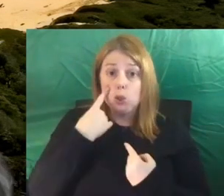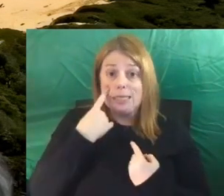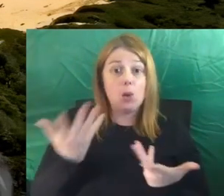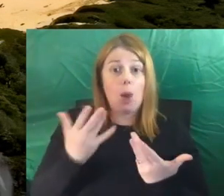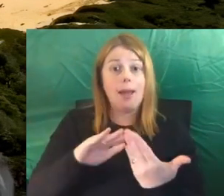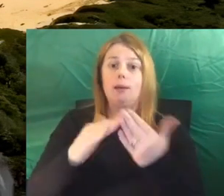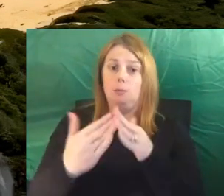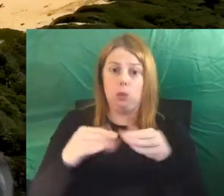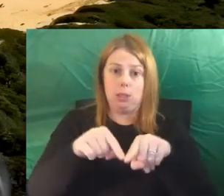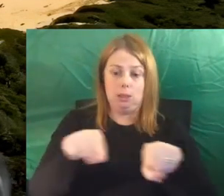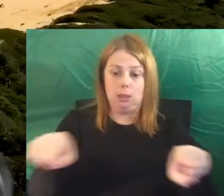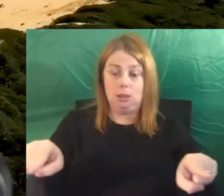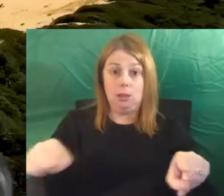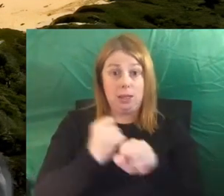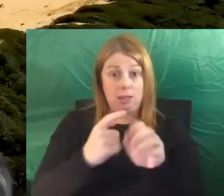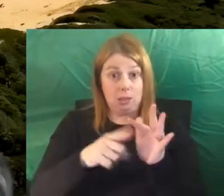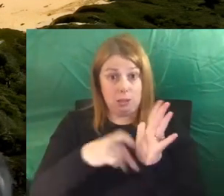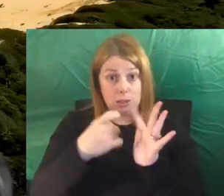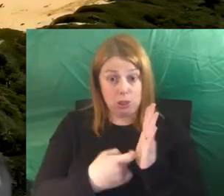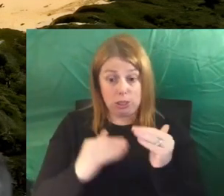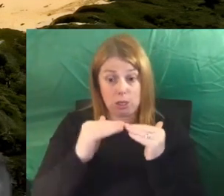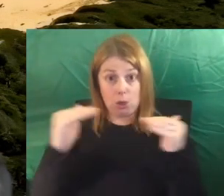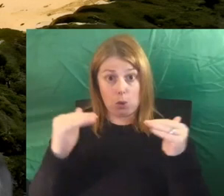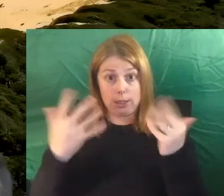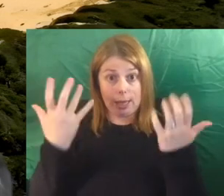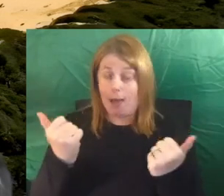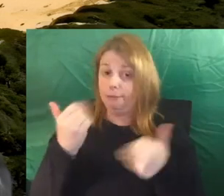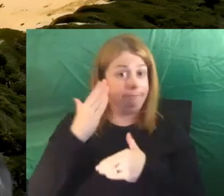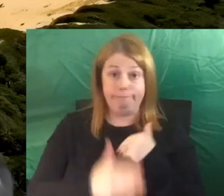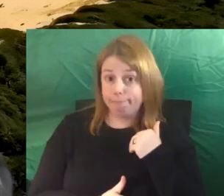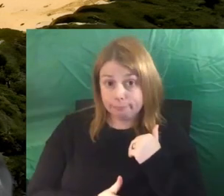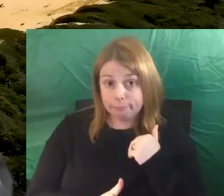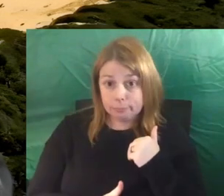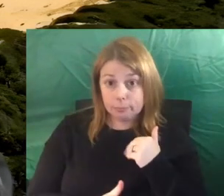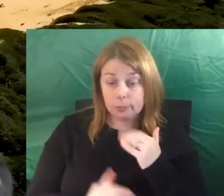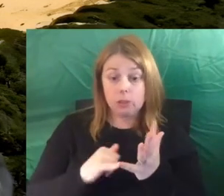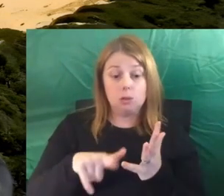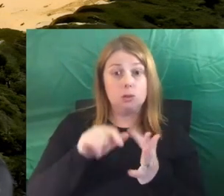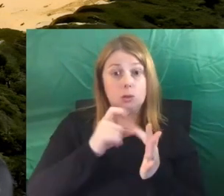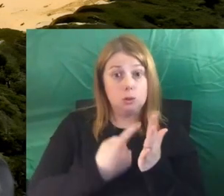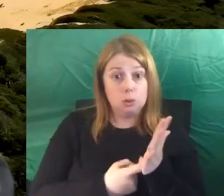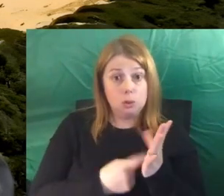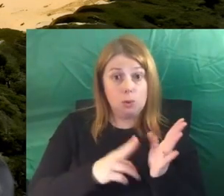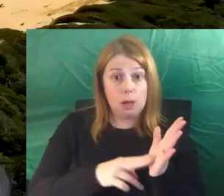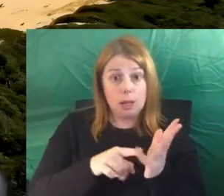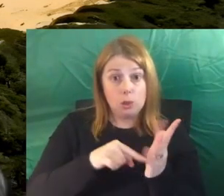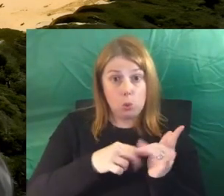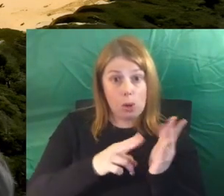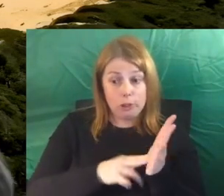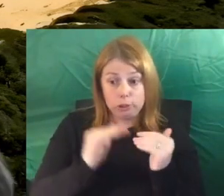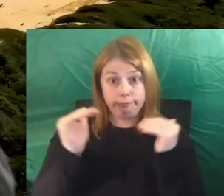see gender equality in our lifetime. We will not see superannuation, gender equality in our lifetime.